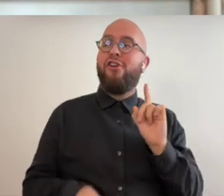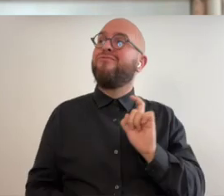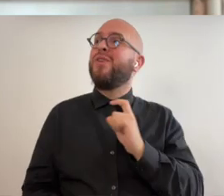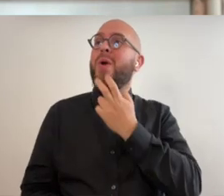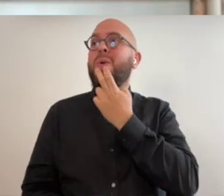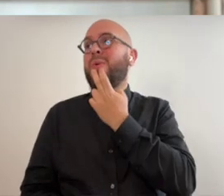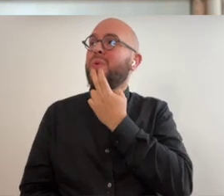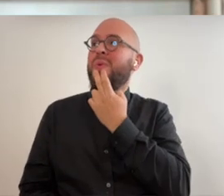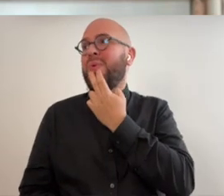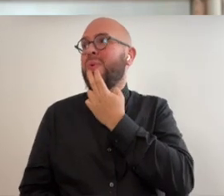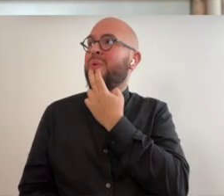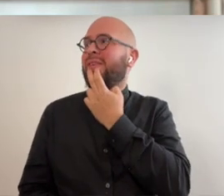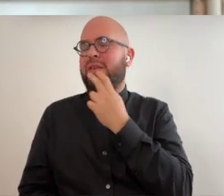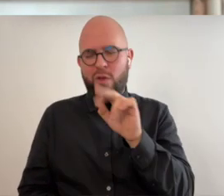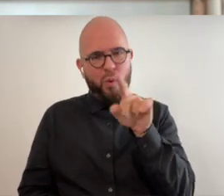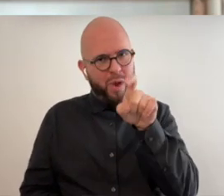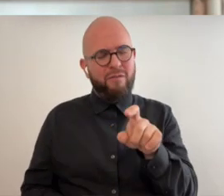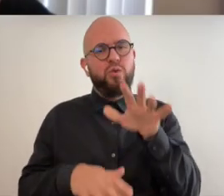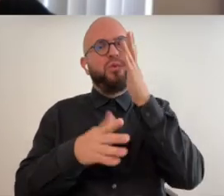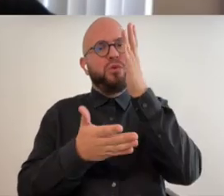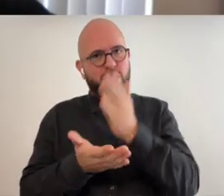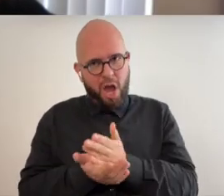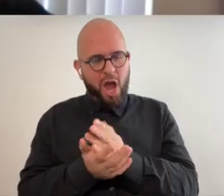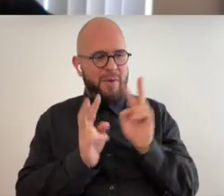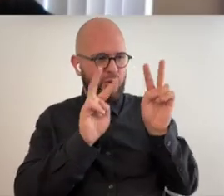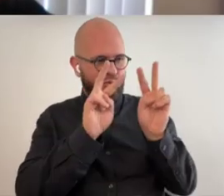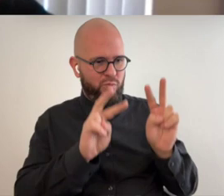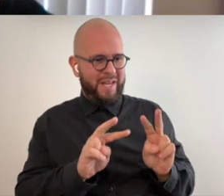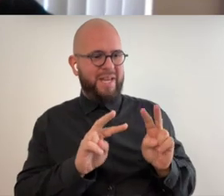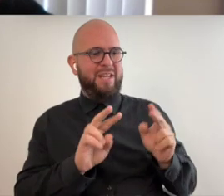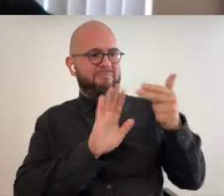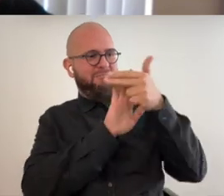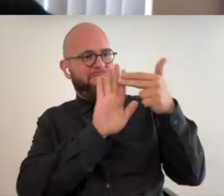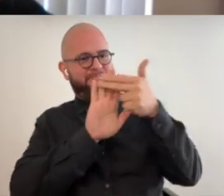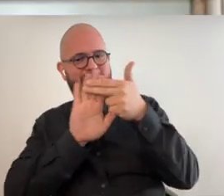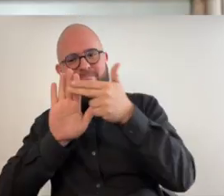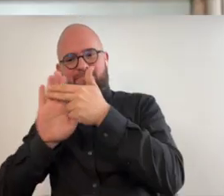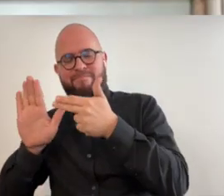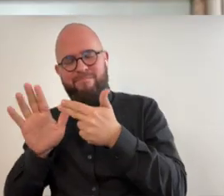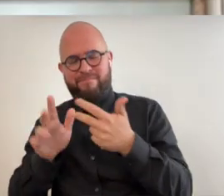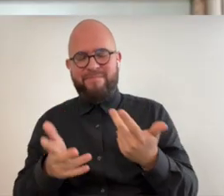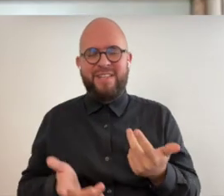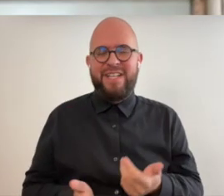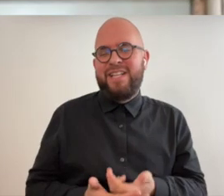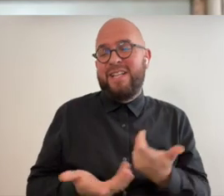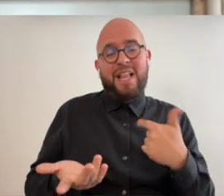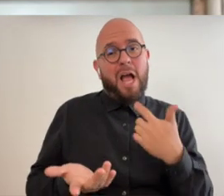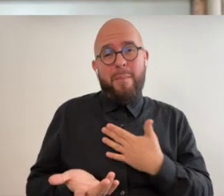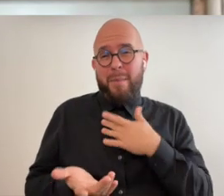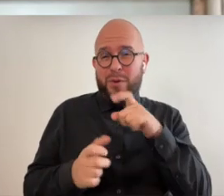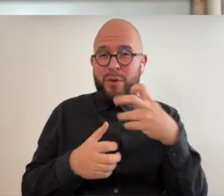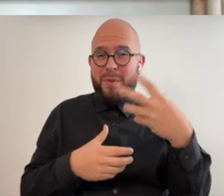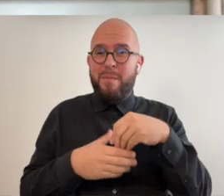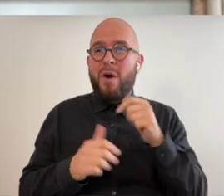and somebody's gonna be there you know yes yeah but i'm so glad that you can be part of this show